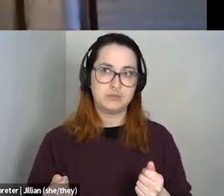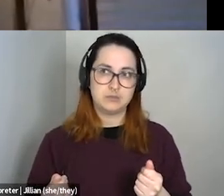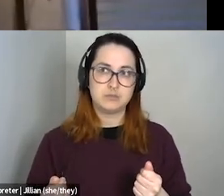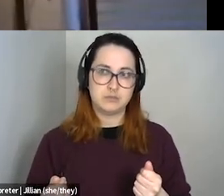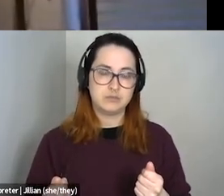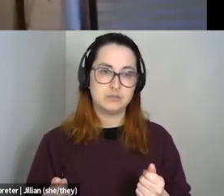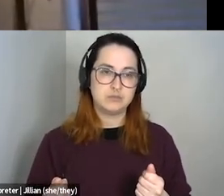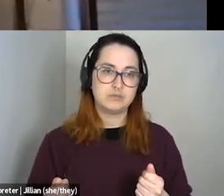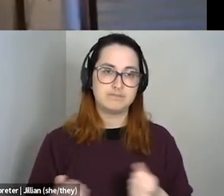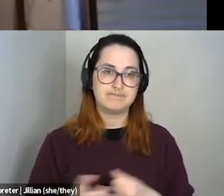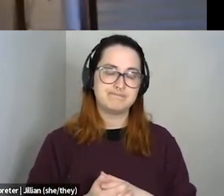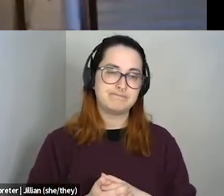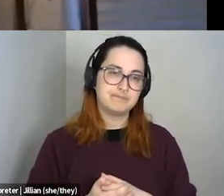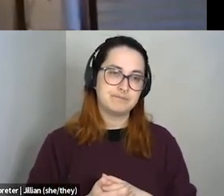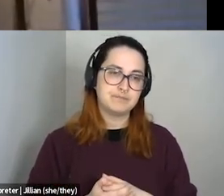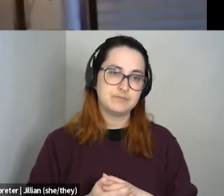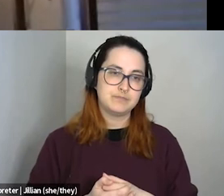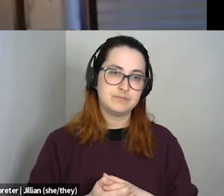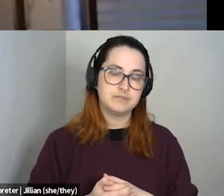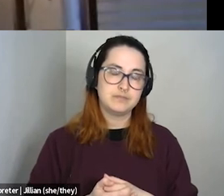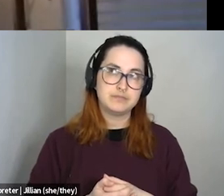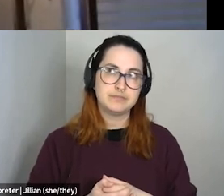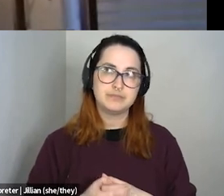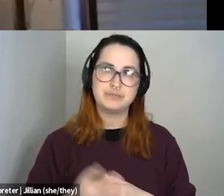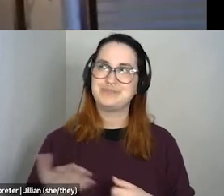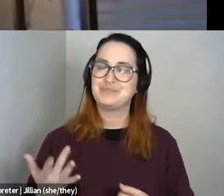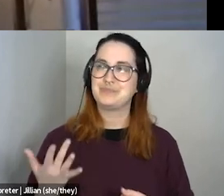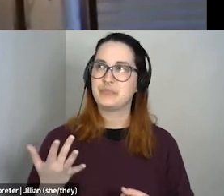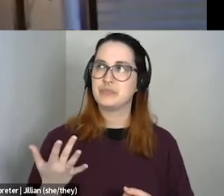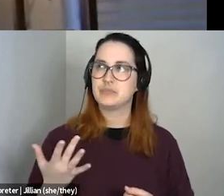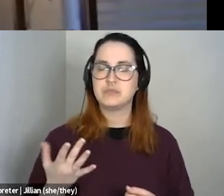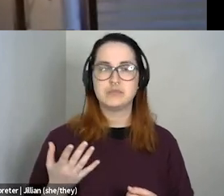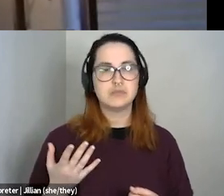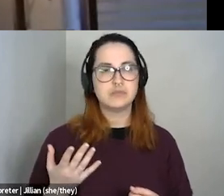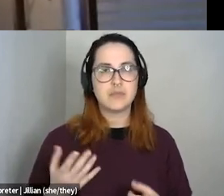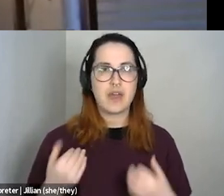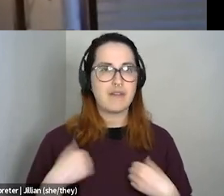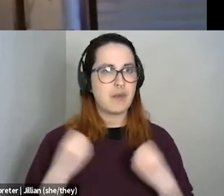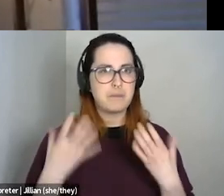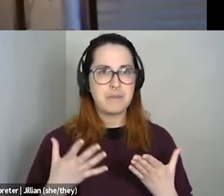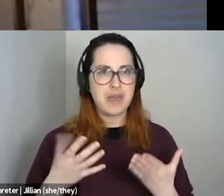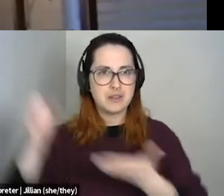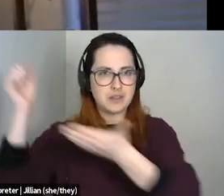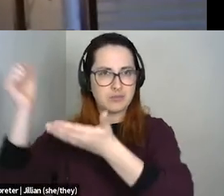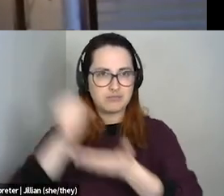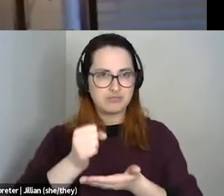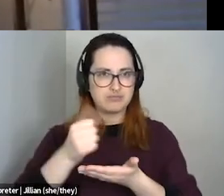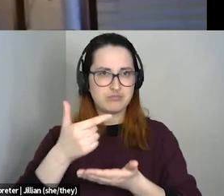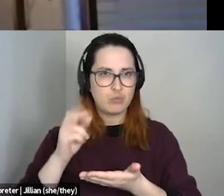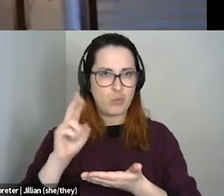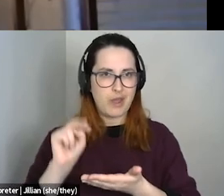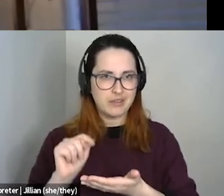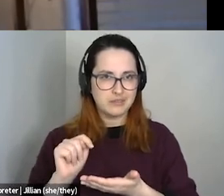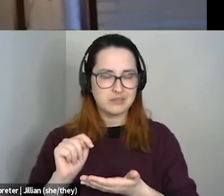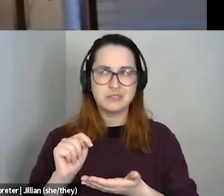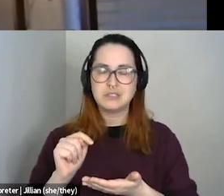like, like there's no, I, I keep looking like there's so many like grants out there and like so many,